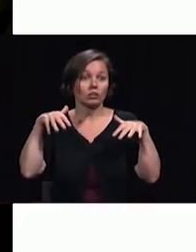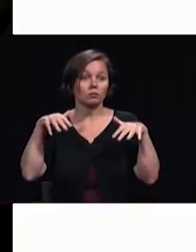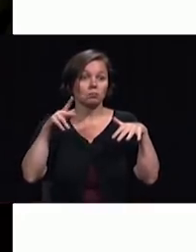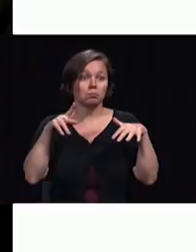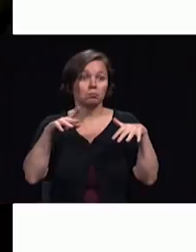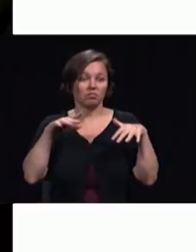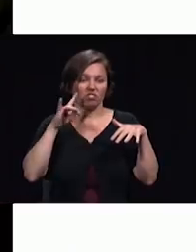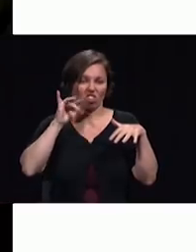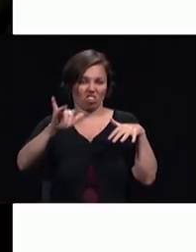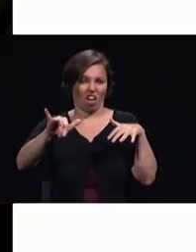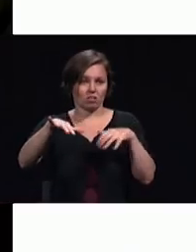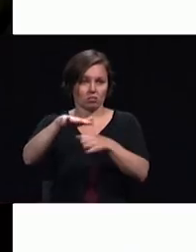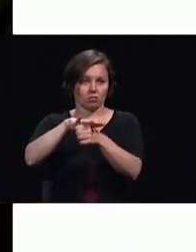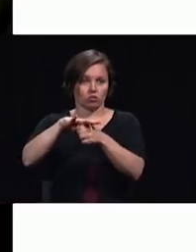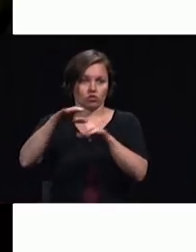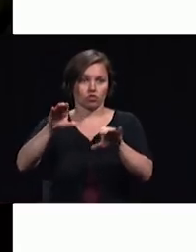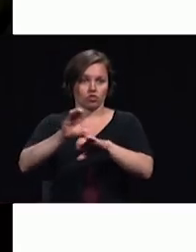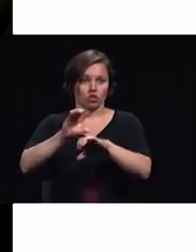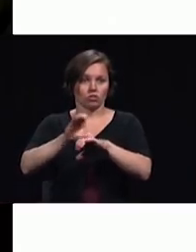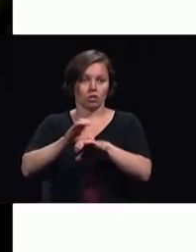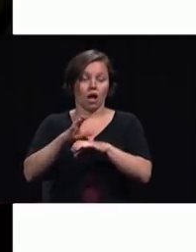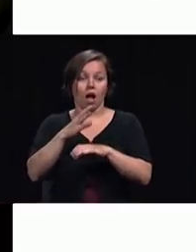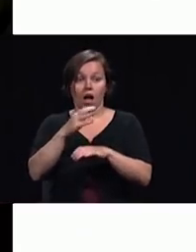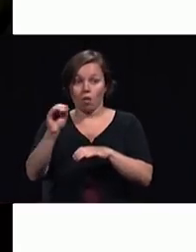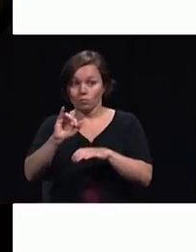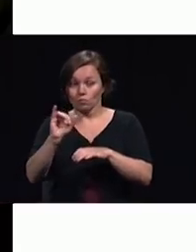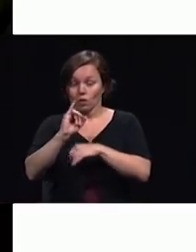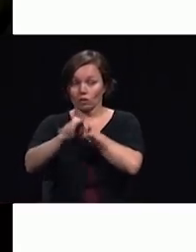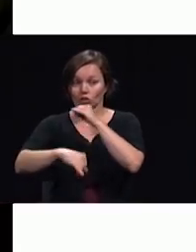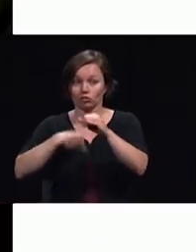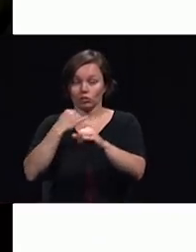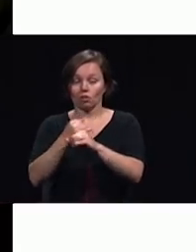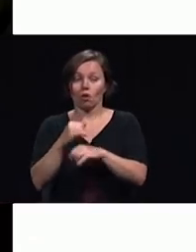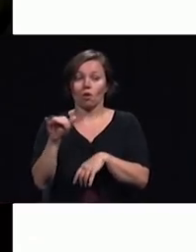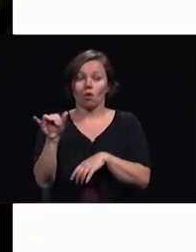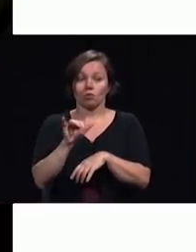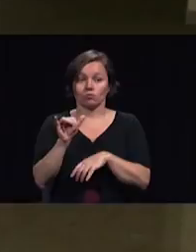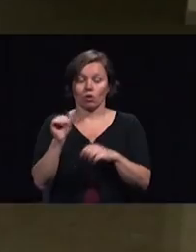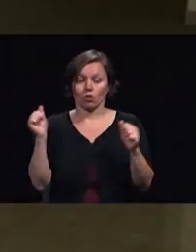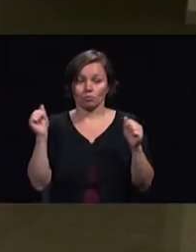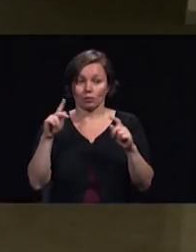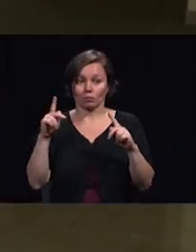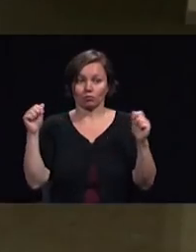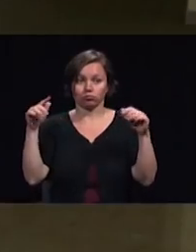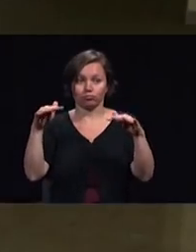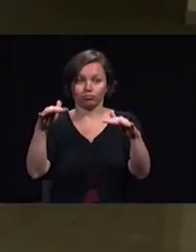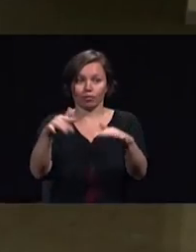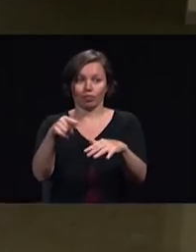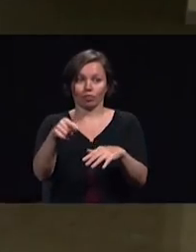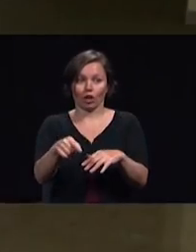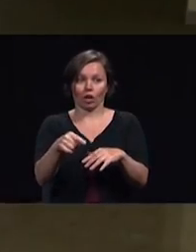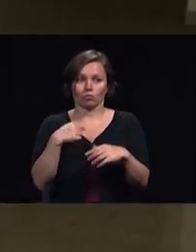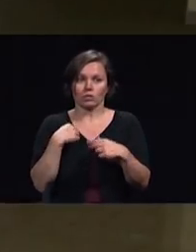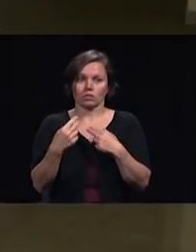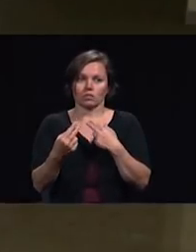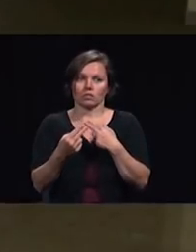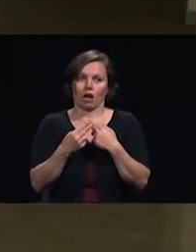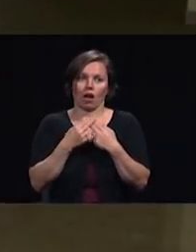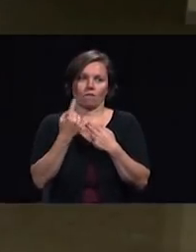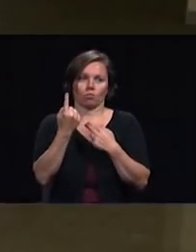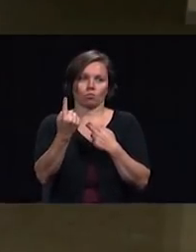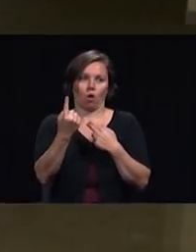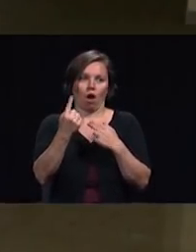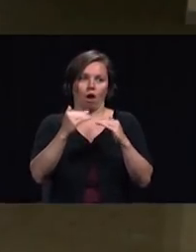worship as well as the international congregation gathering worshiping there we set aside one floor for the other